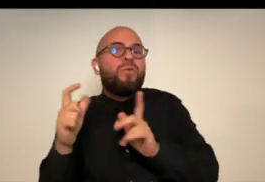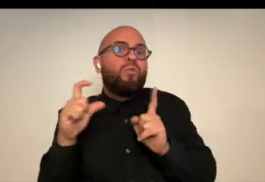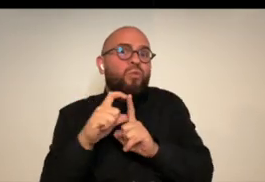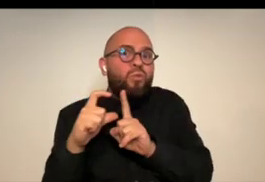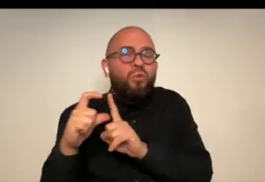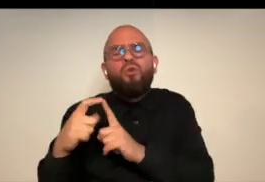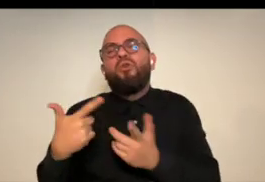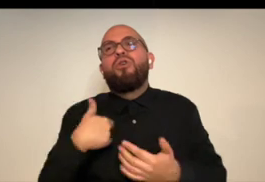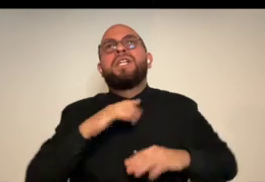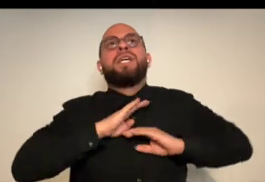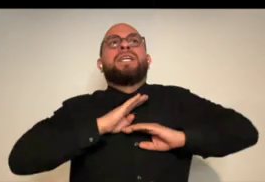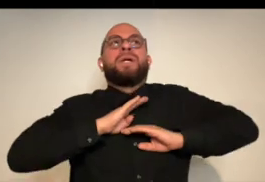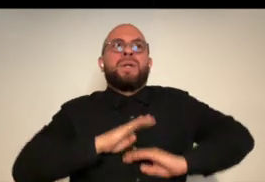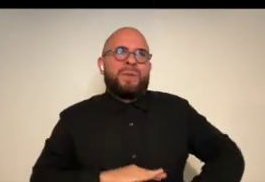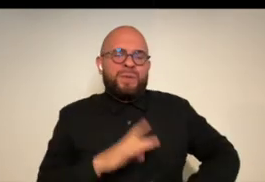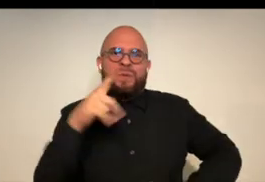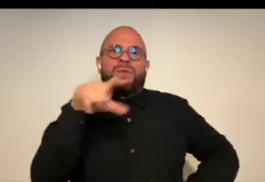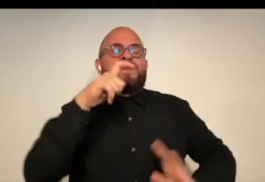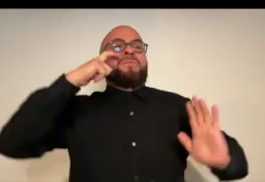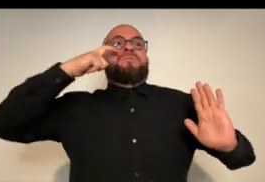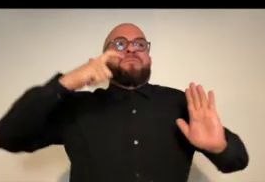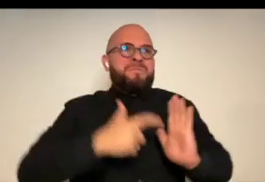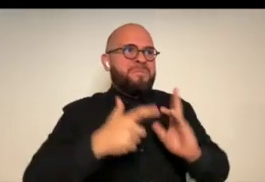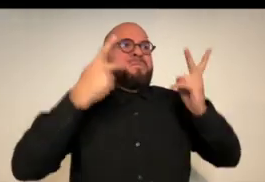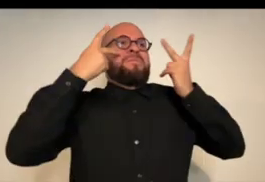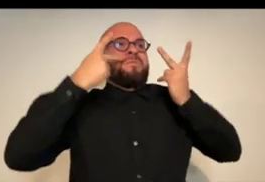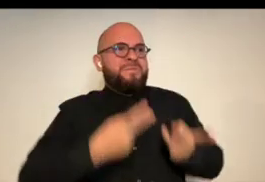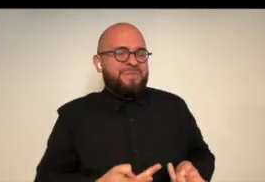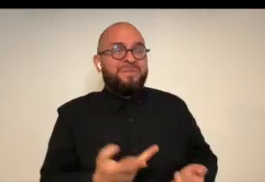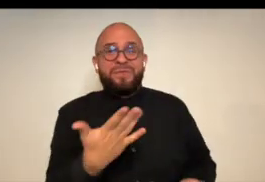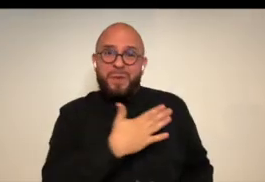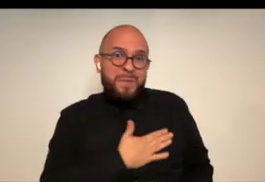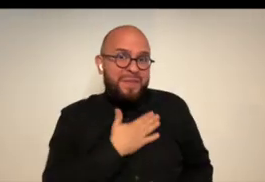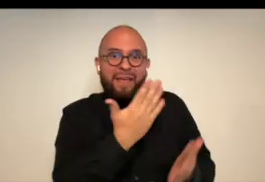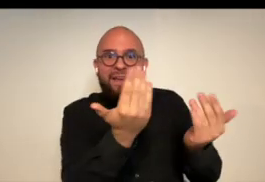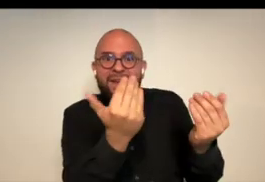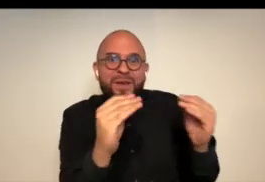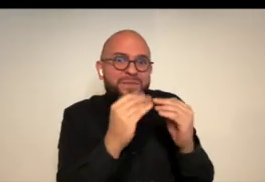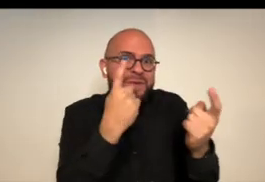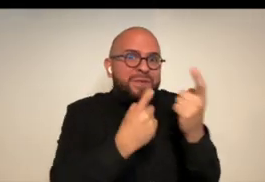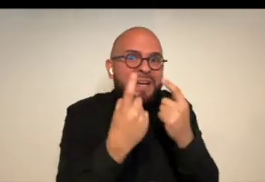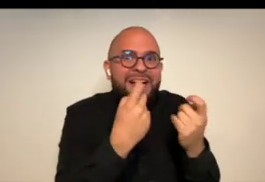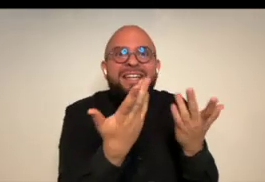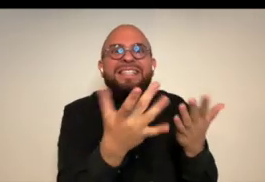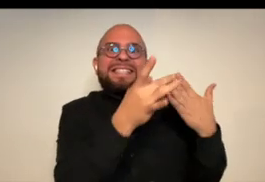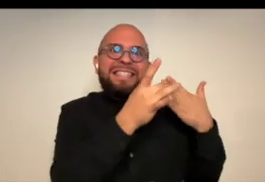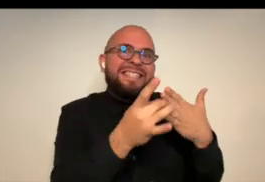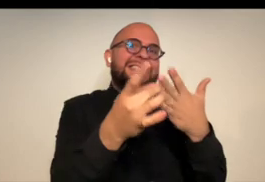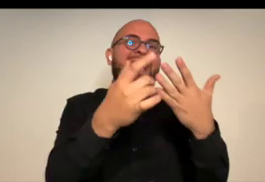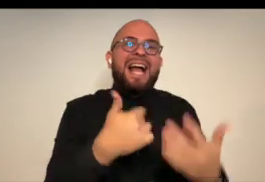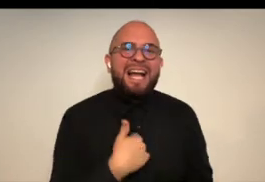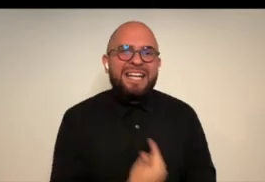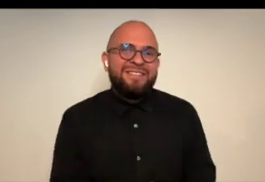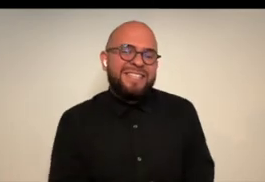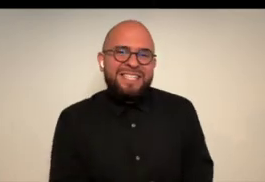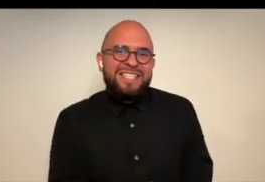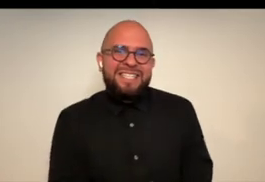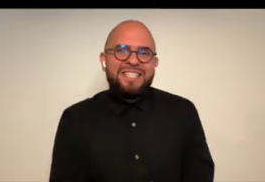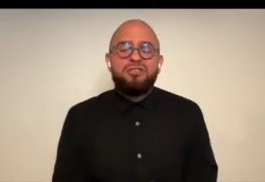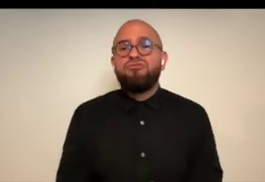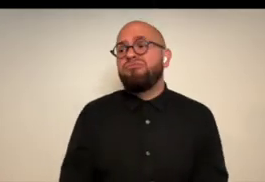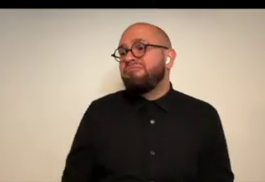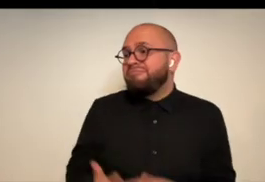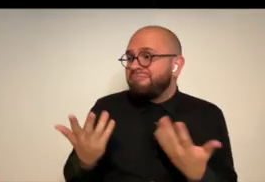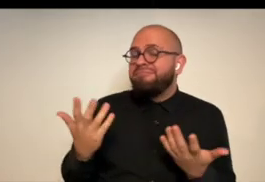the with the pill bottles and the words and like yeah that's that's a relief yeah yeah at that's something else um